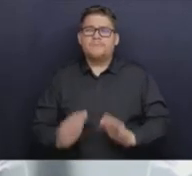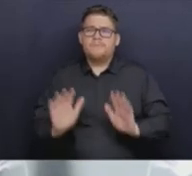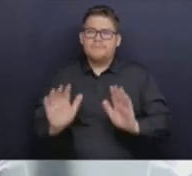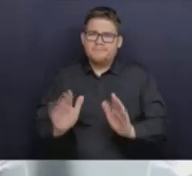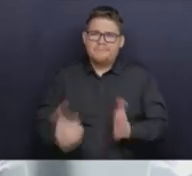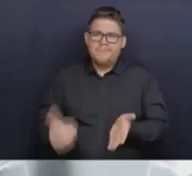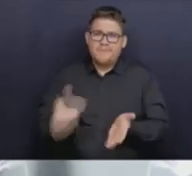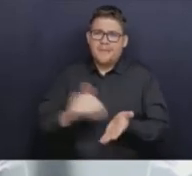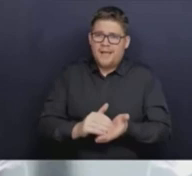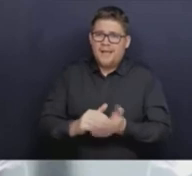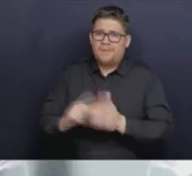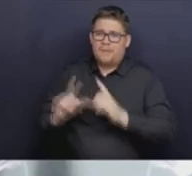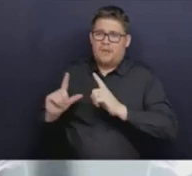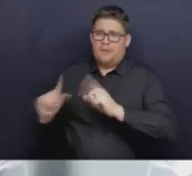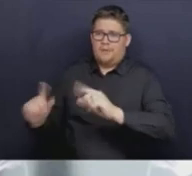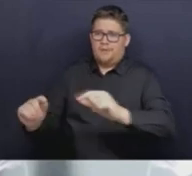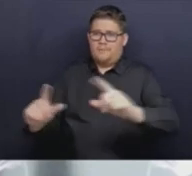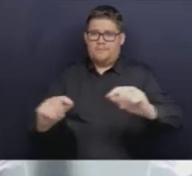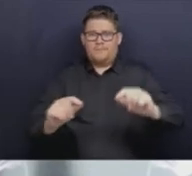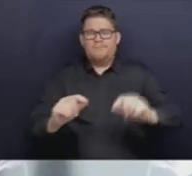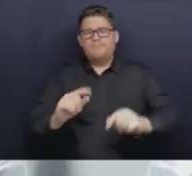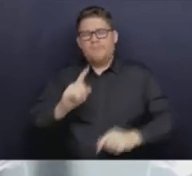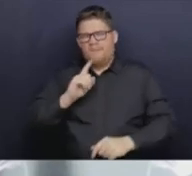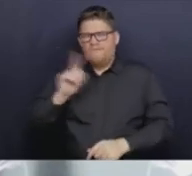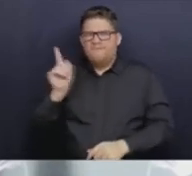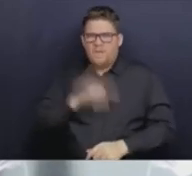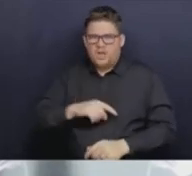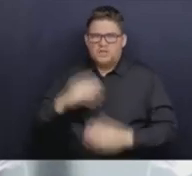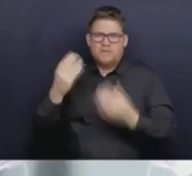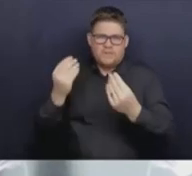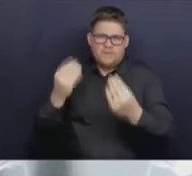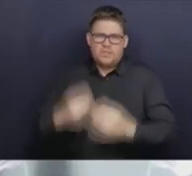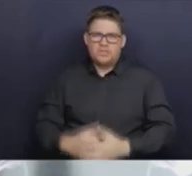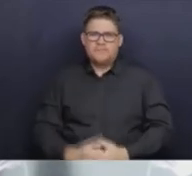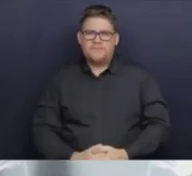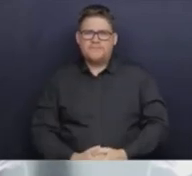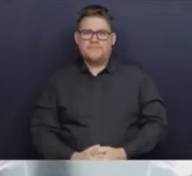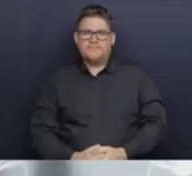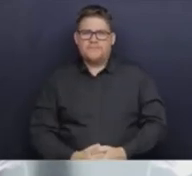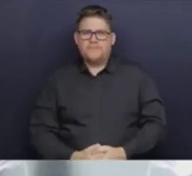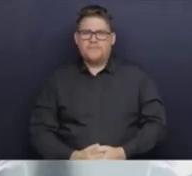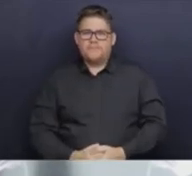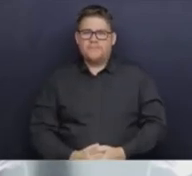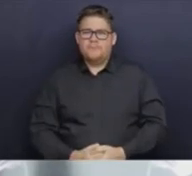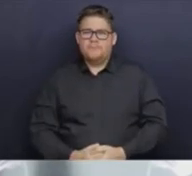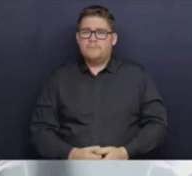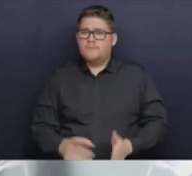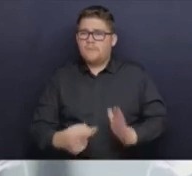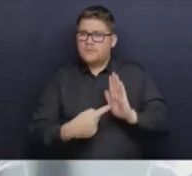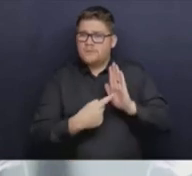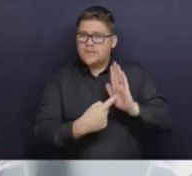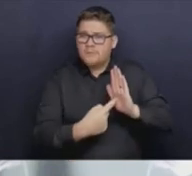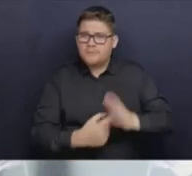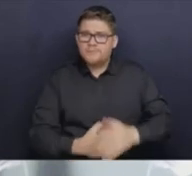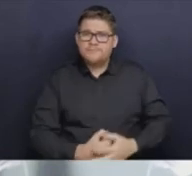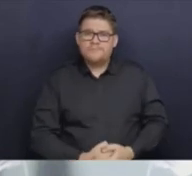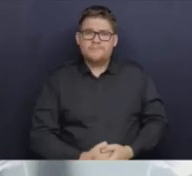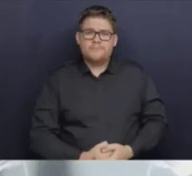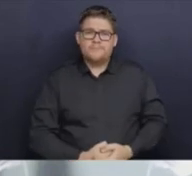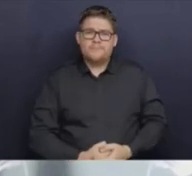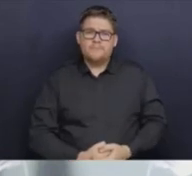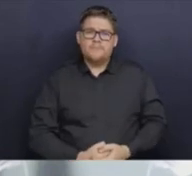sometimes happens, for example, false information about the effectiveness of certain remedies,